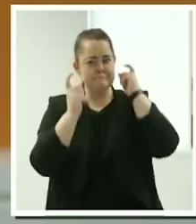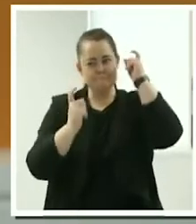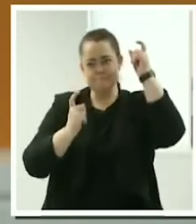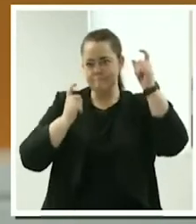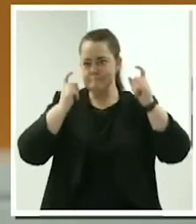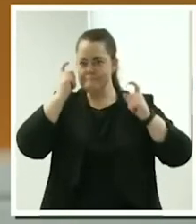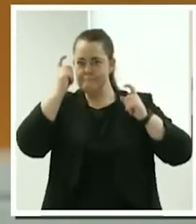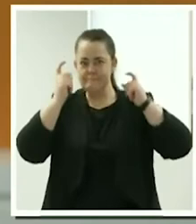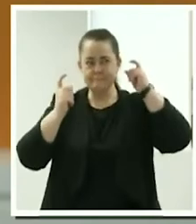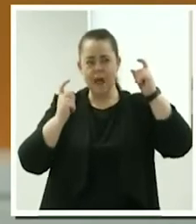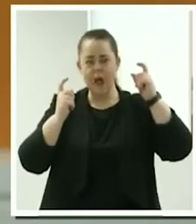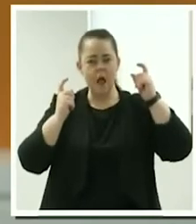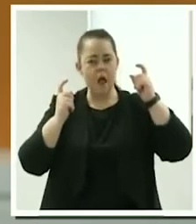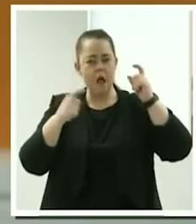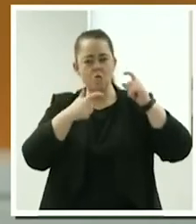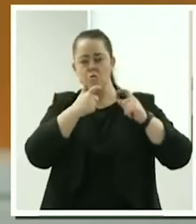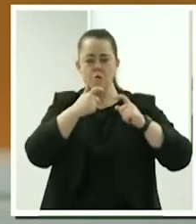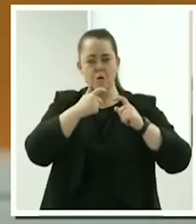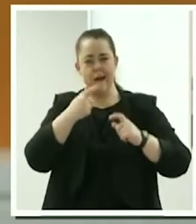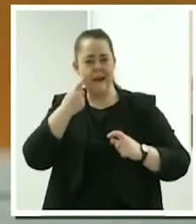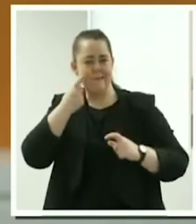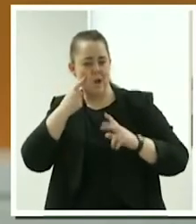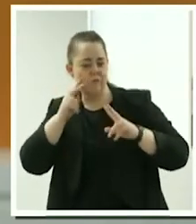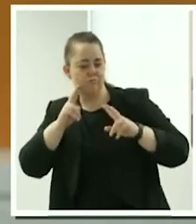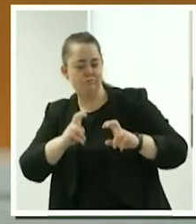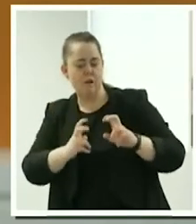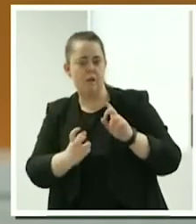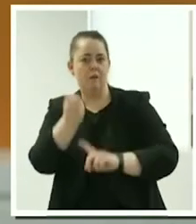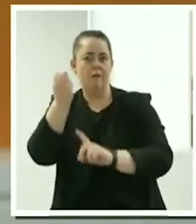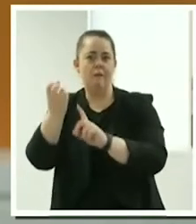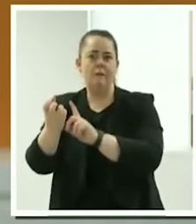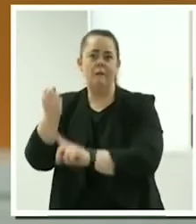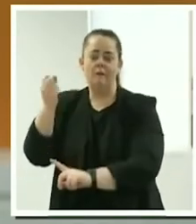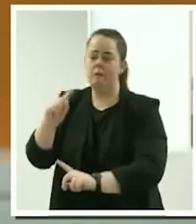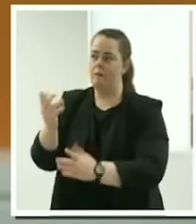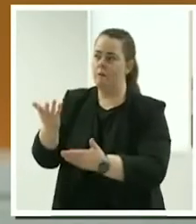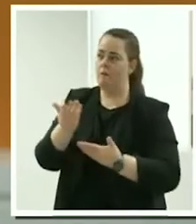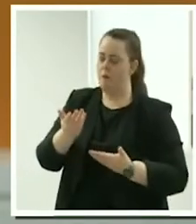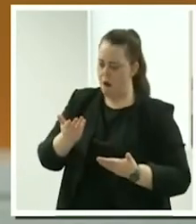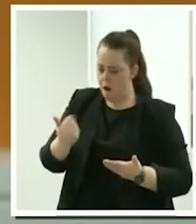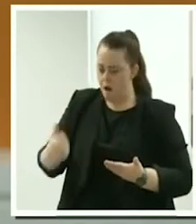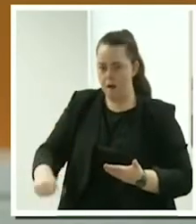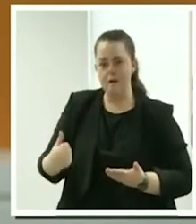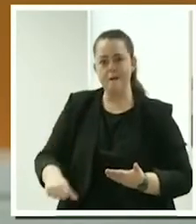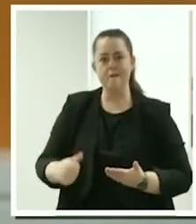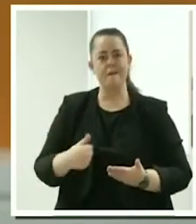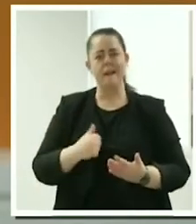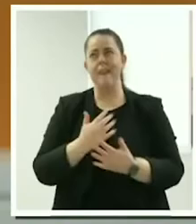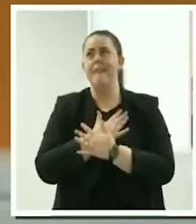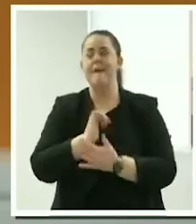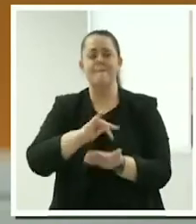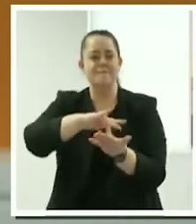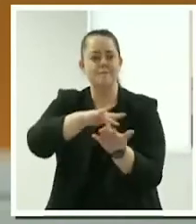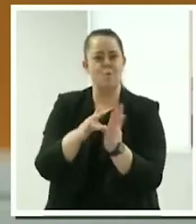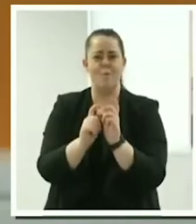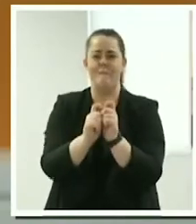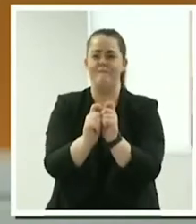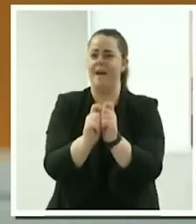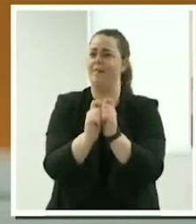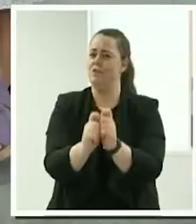I researched Mabel, and I loved what they were offering. I loved their core values, especially.